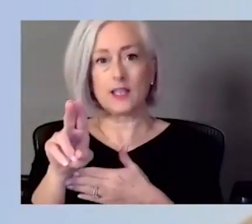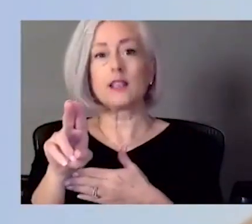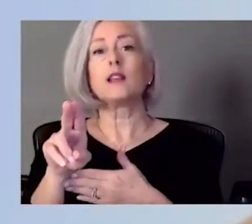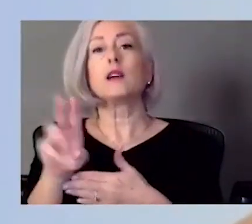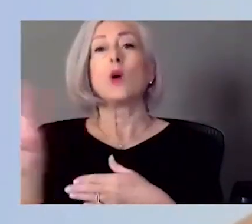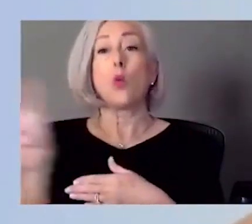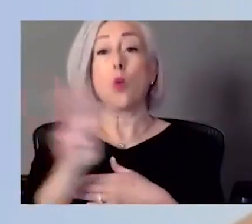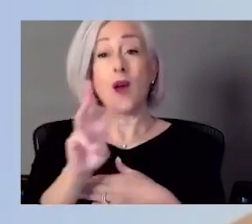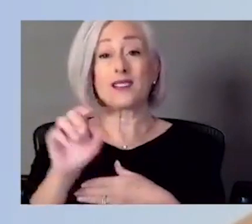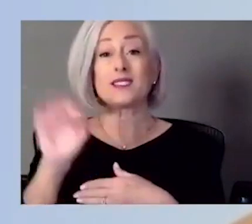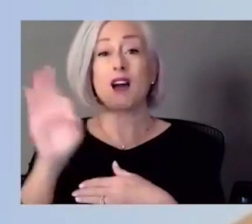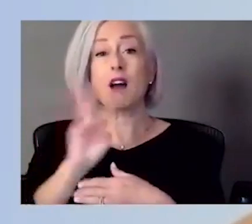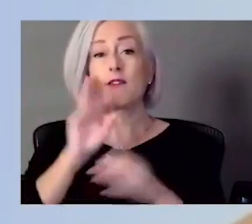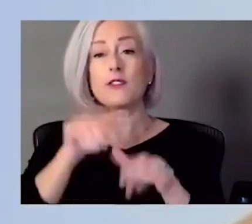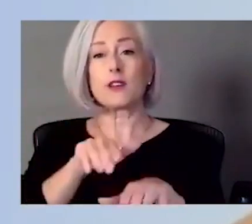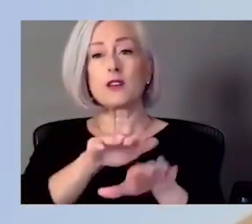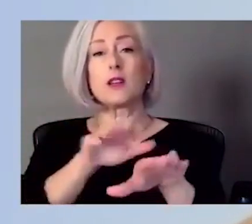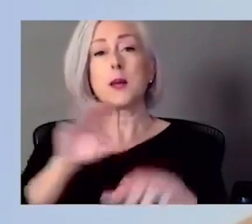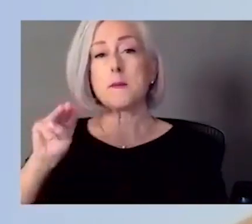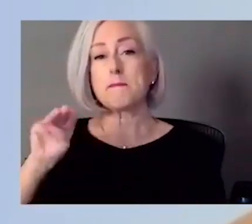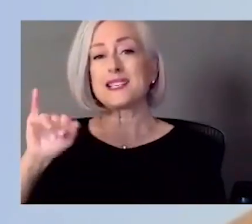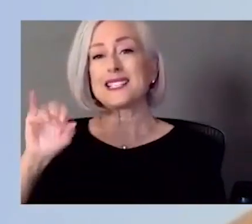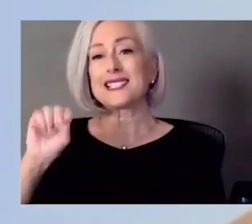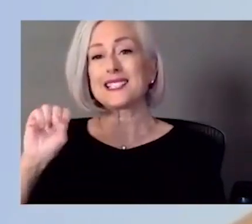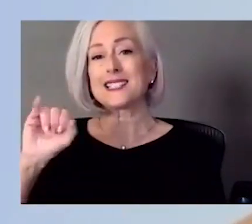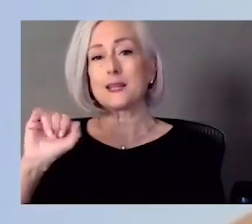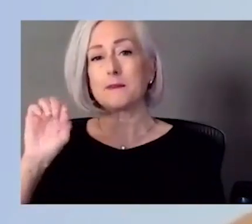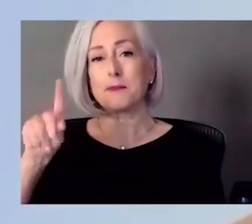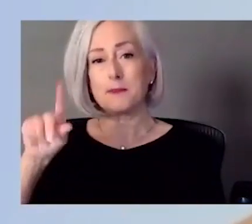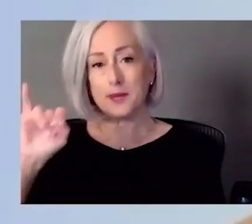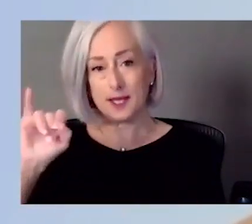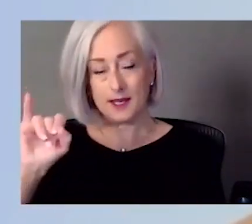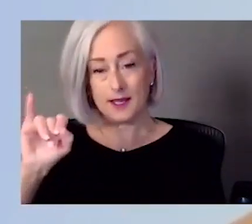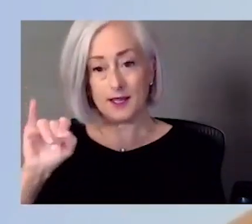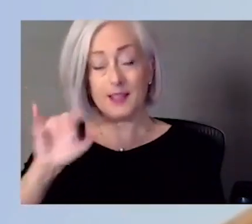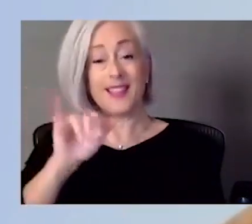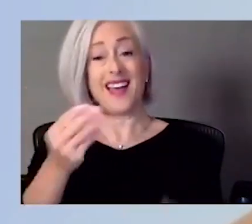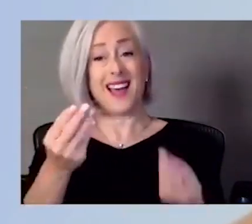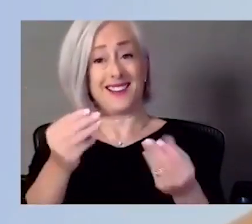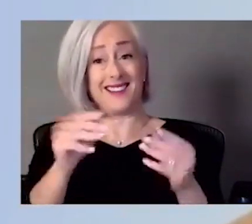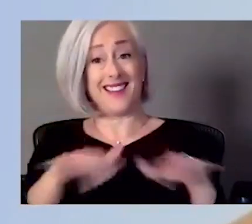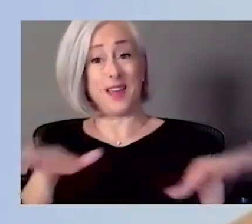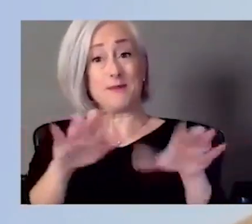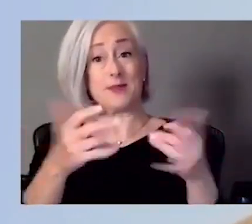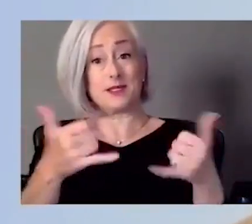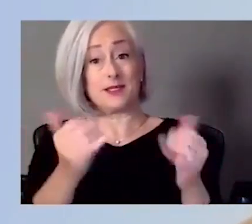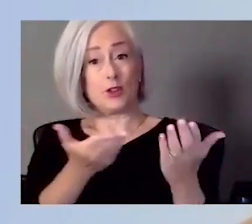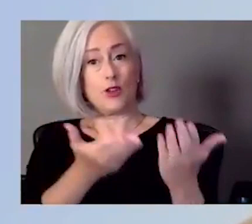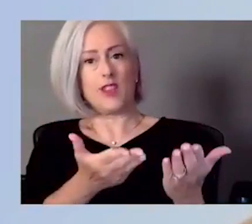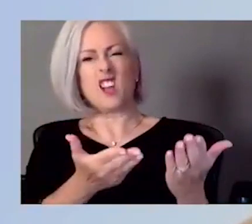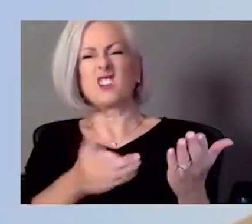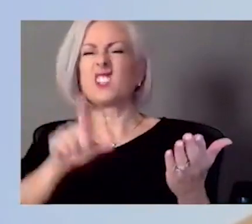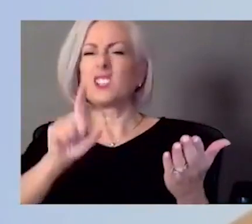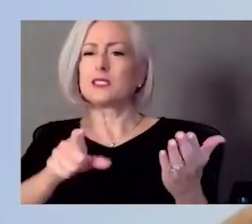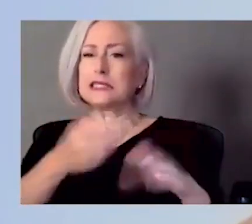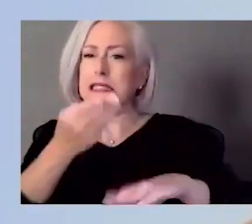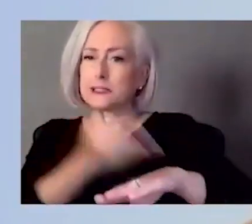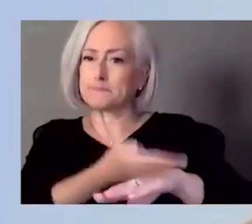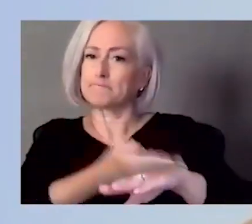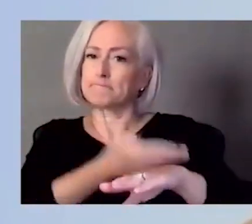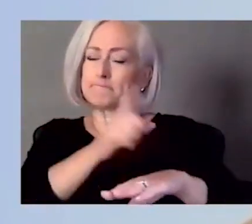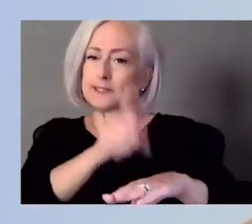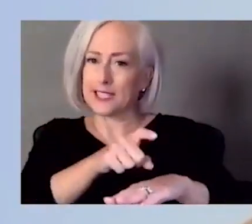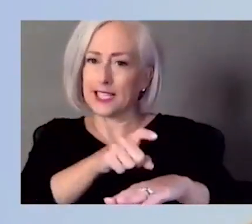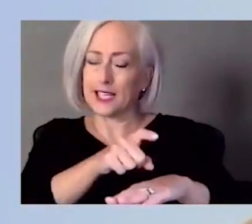Mississippi. That campus is still there, is in need of some repair, but we're working on that. There's a statue of John Brown